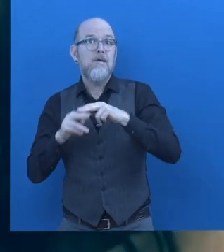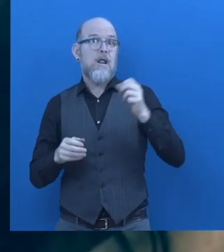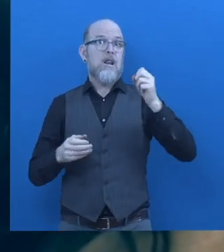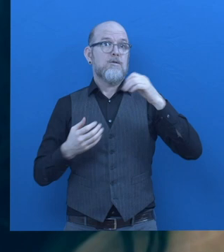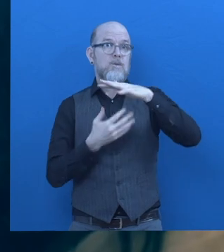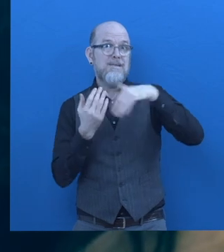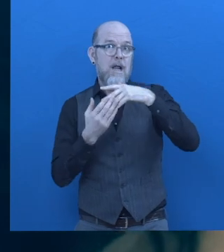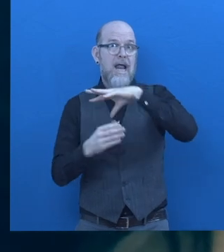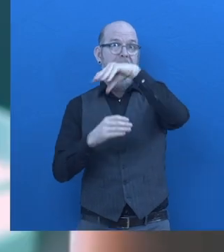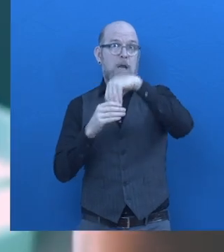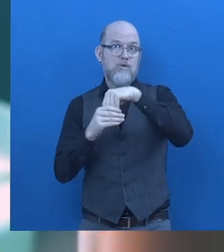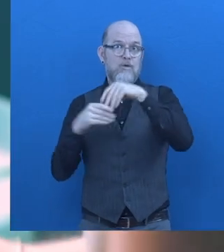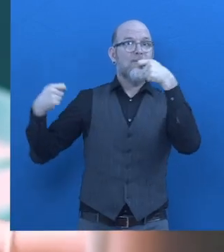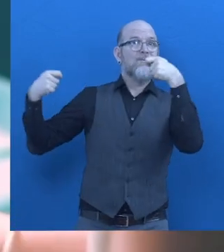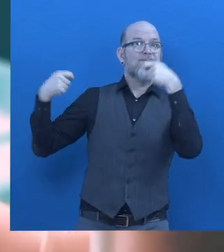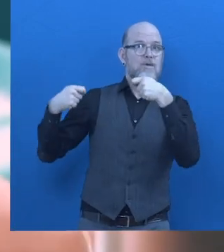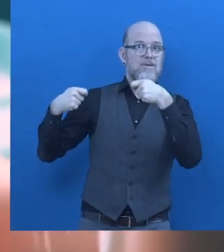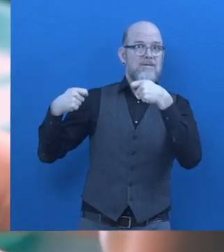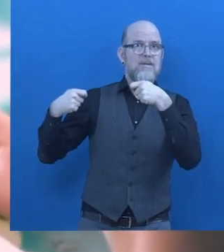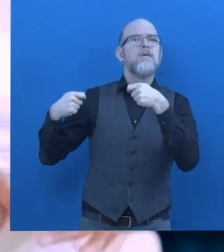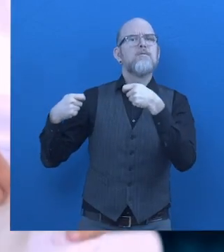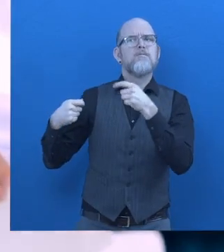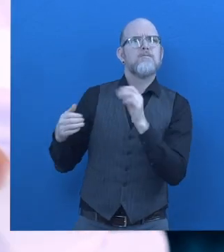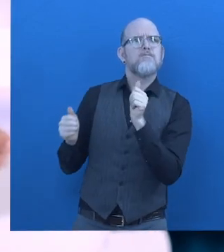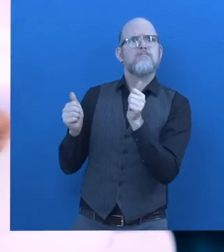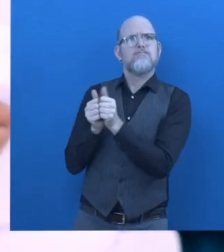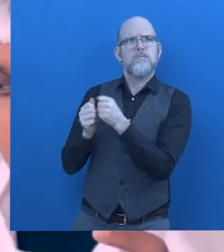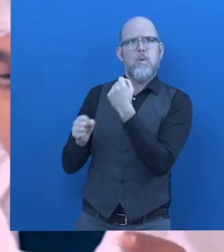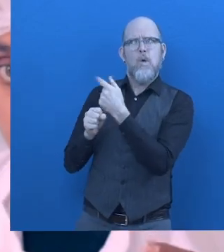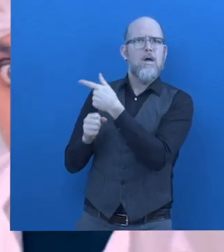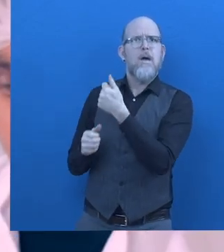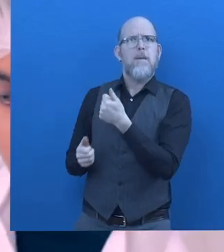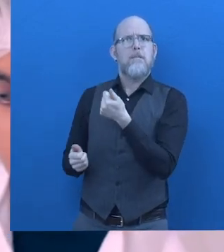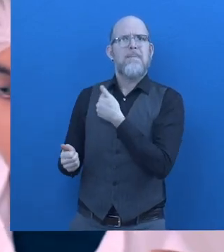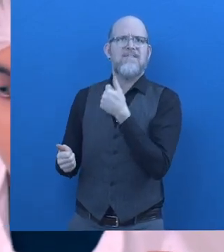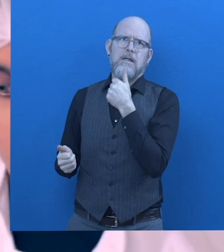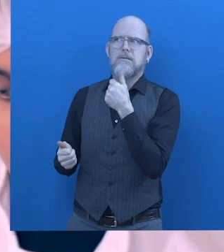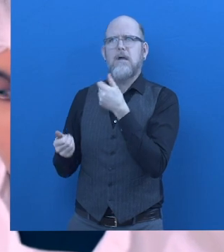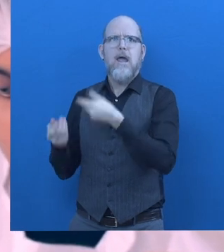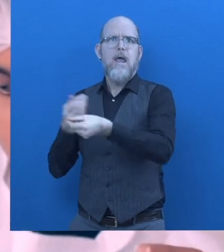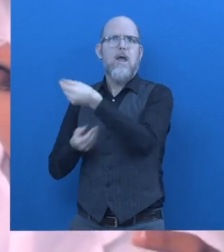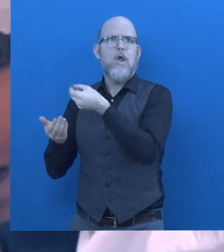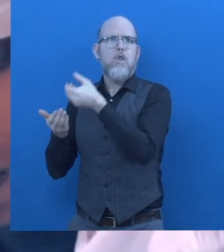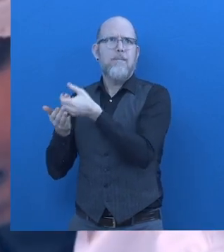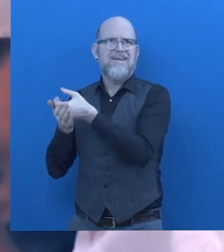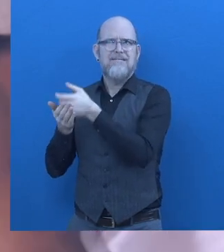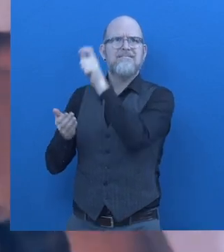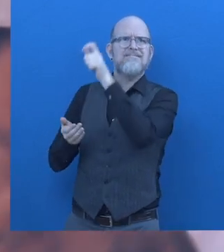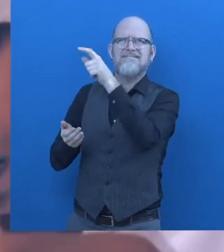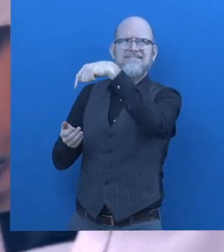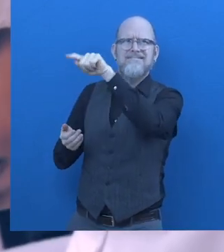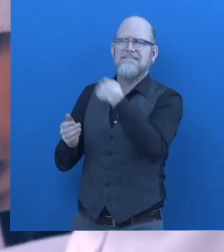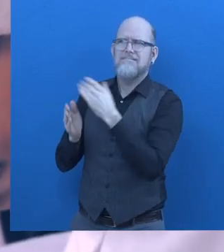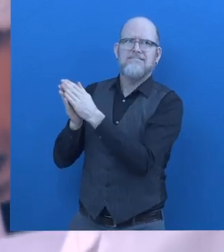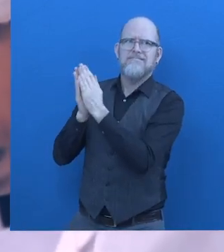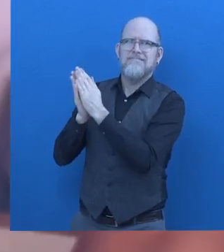Foundation. And we collaborate with the private sector, engaging private employers to get into the training,